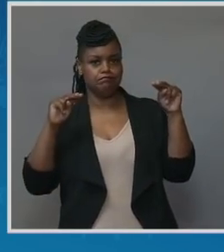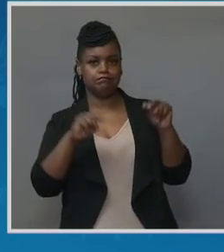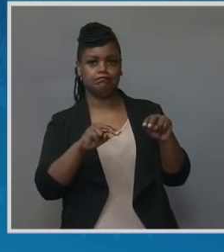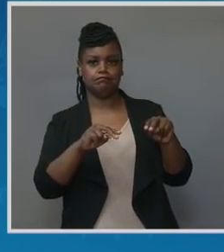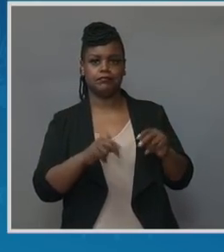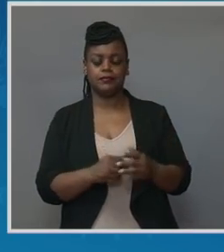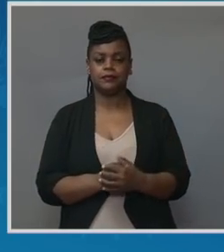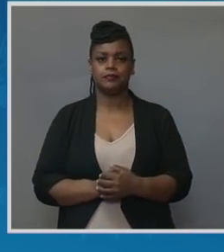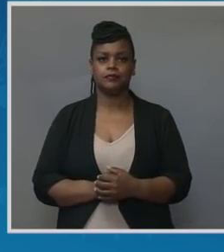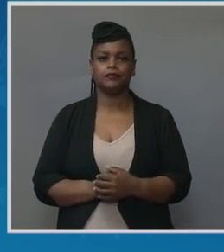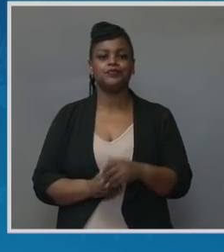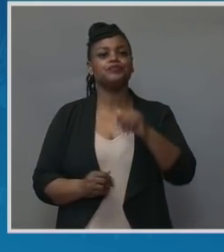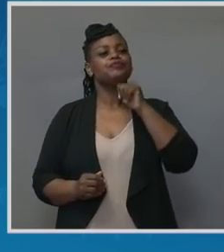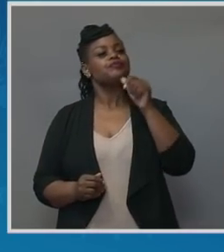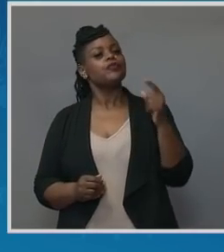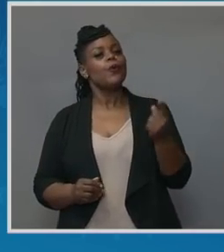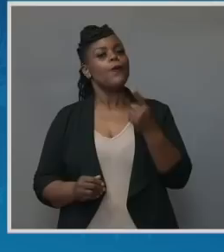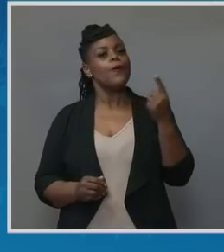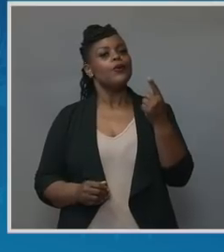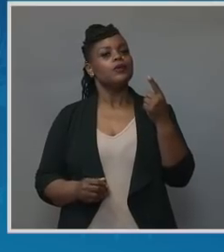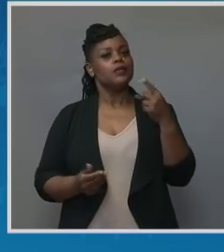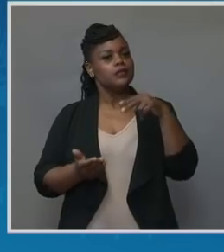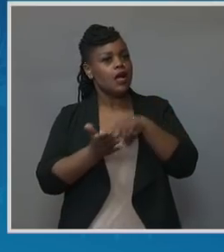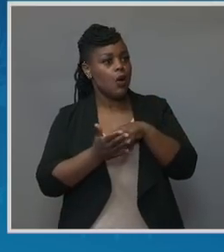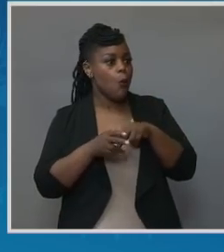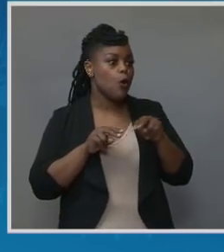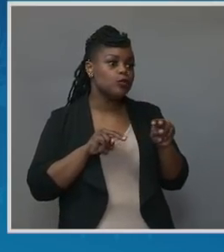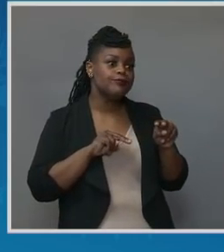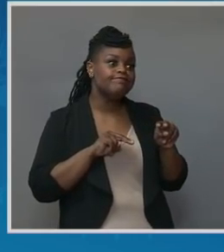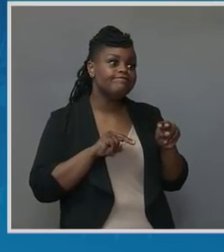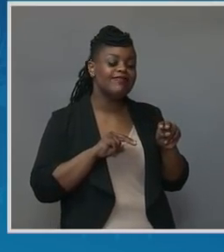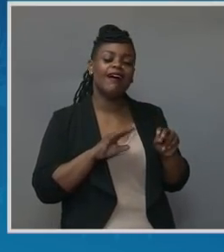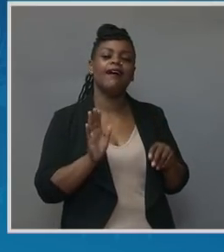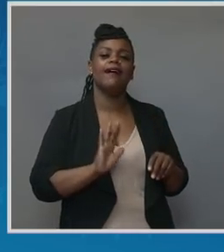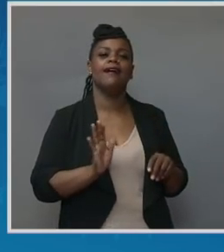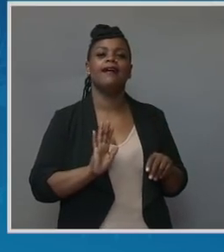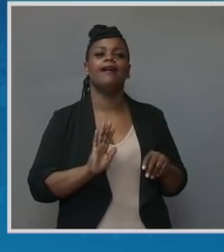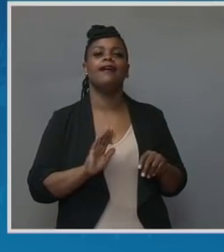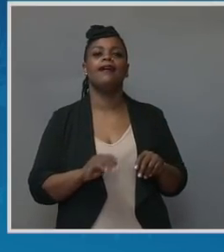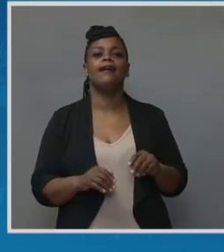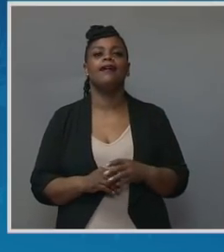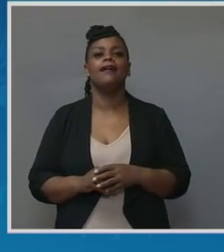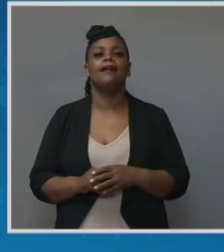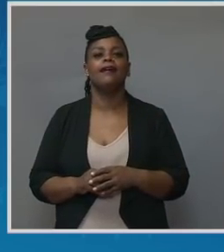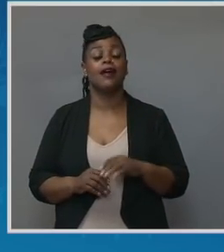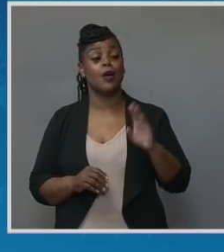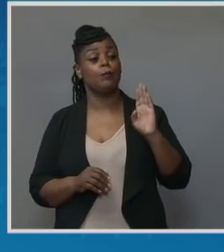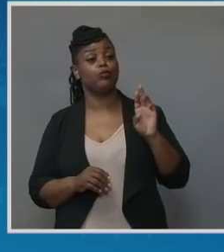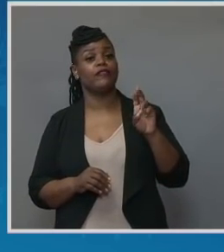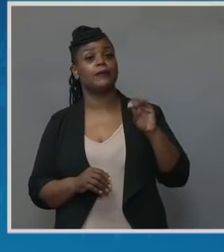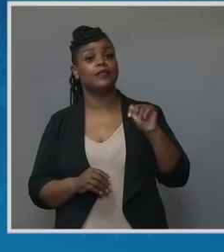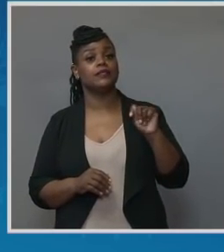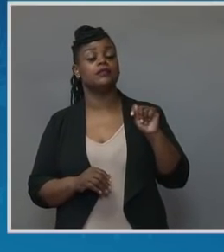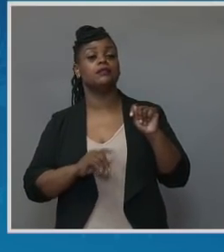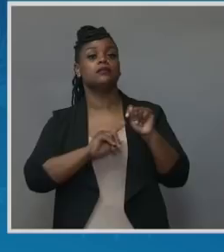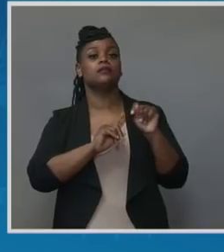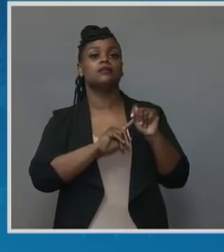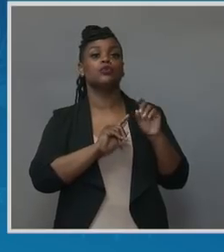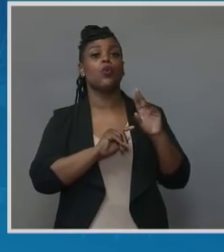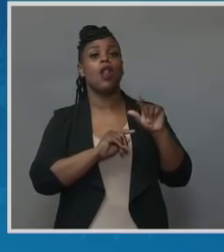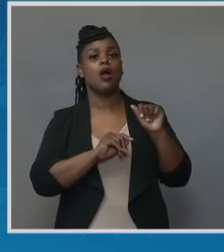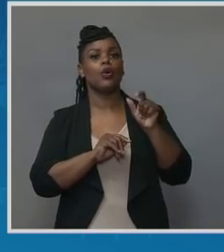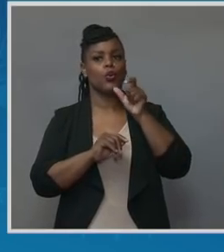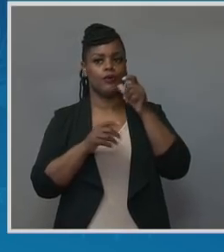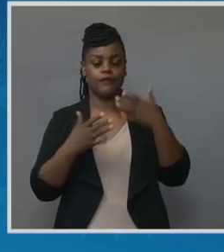ball. And specifically with a bereavement doula, me as someone who's been through this, it's helping you